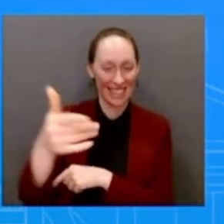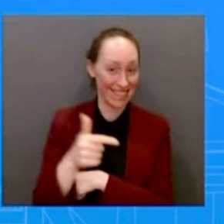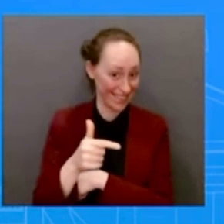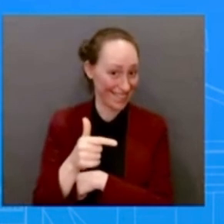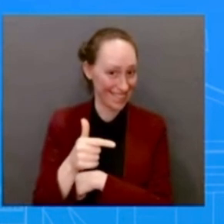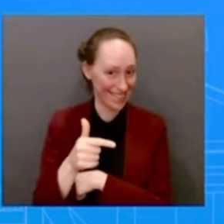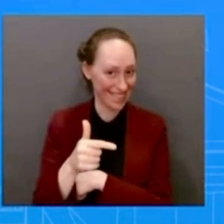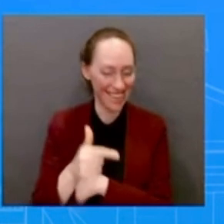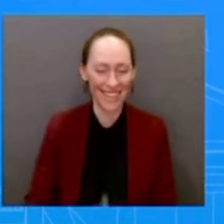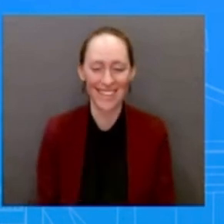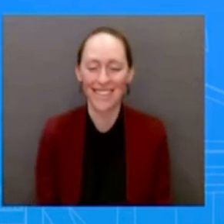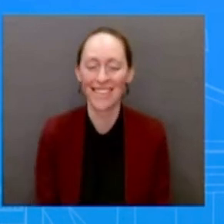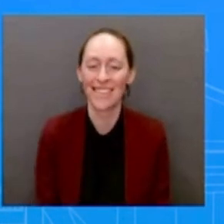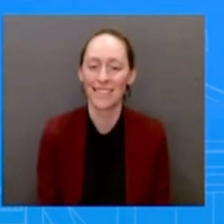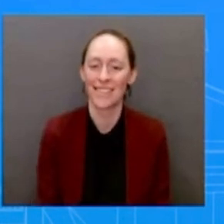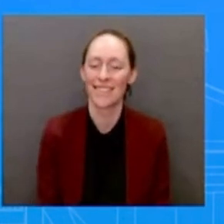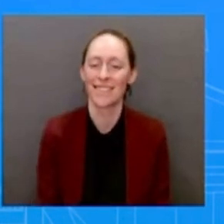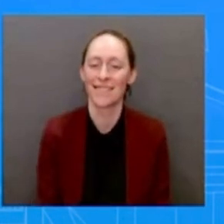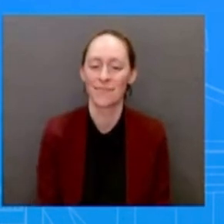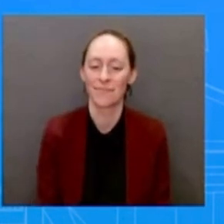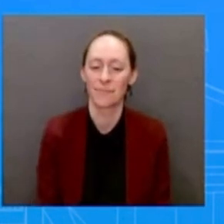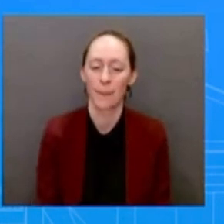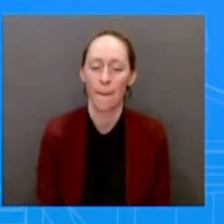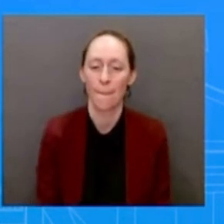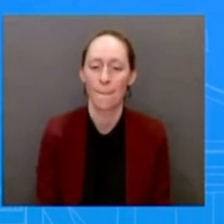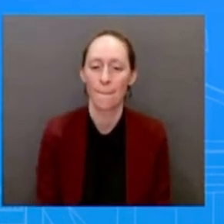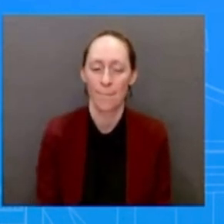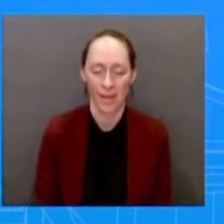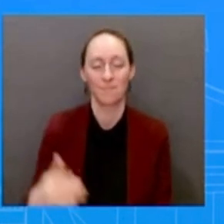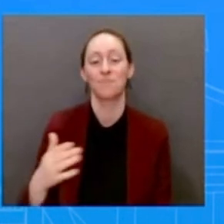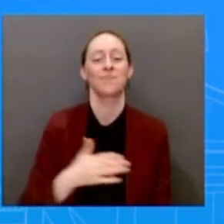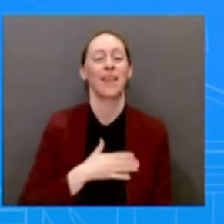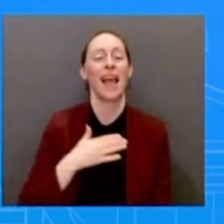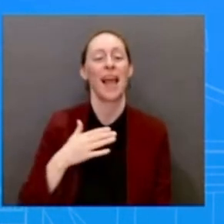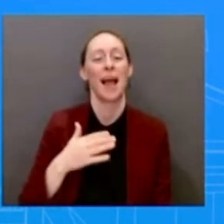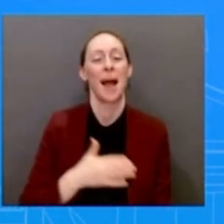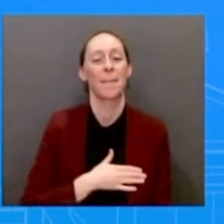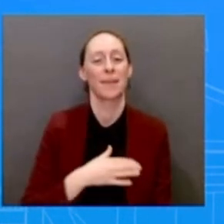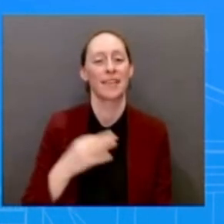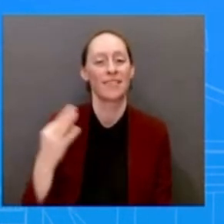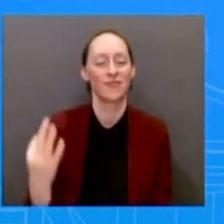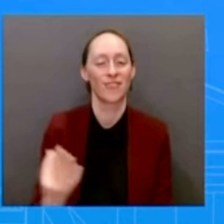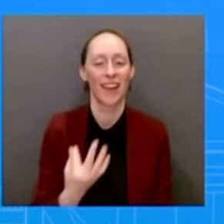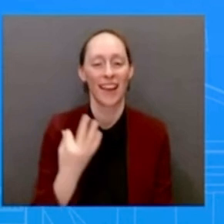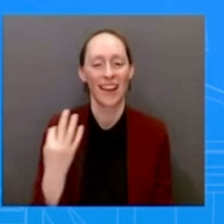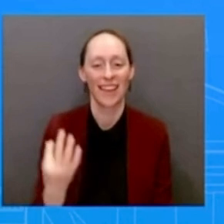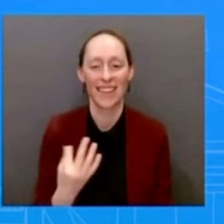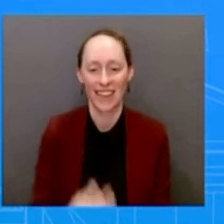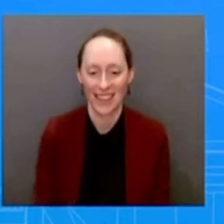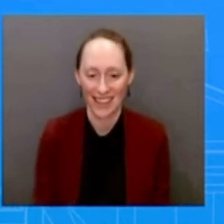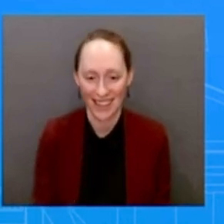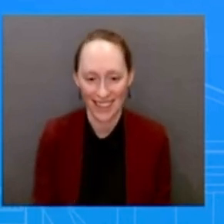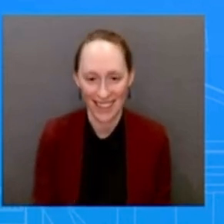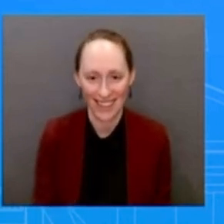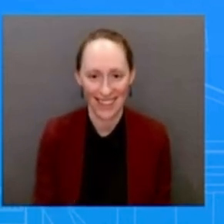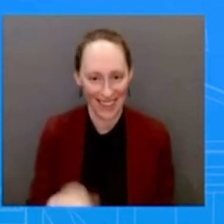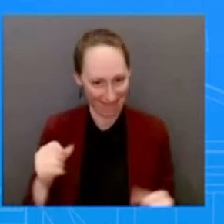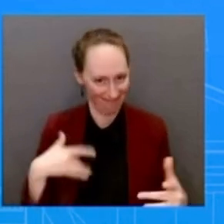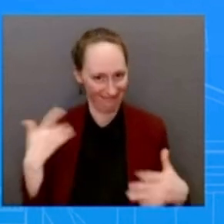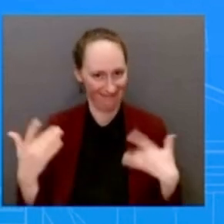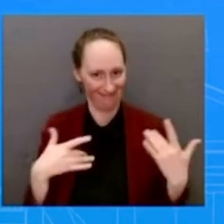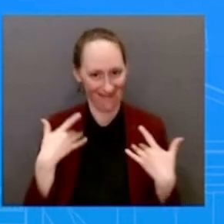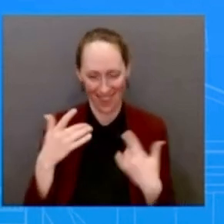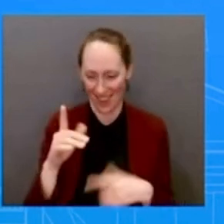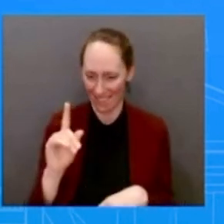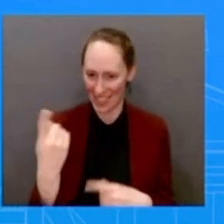Well, happy Friday. And yes, it is an all-ladies crew in the front row. I wonder if there's history making here today.